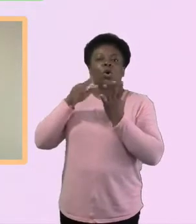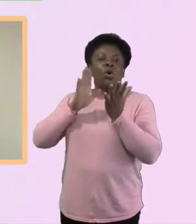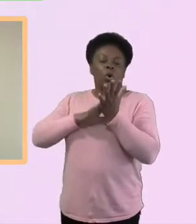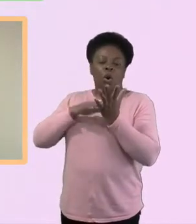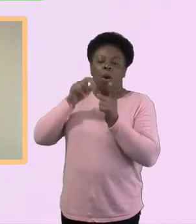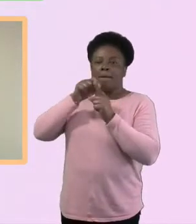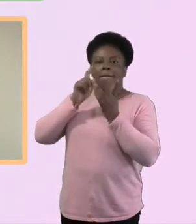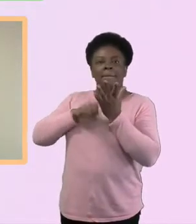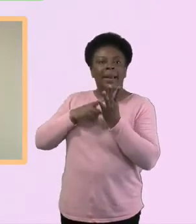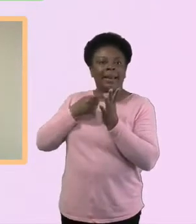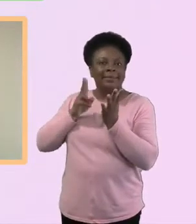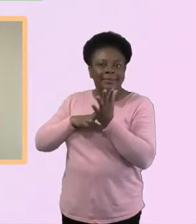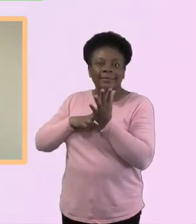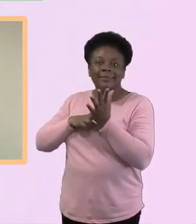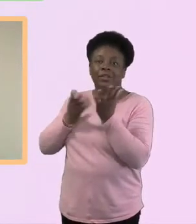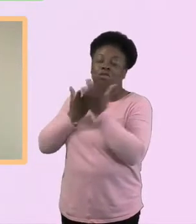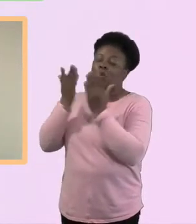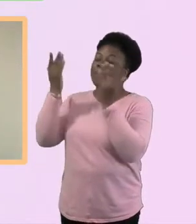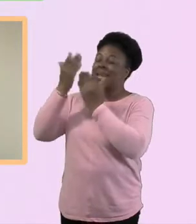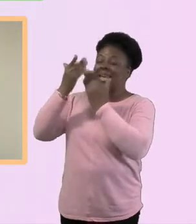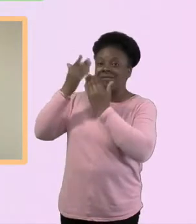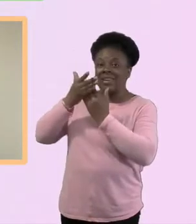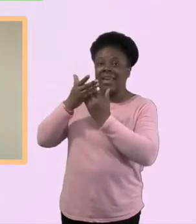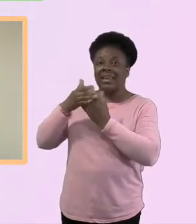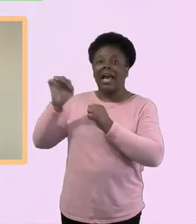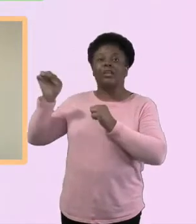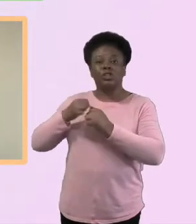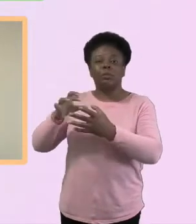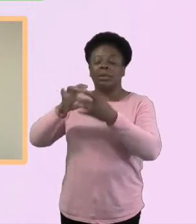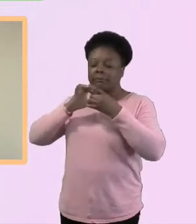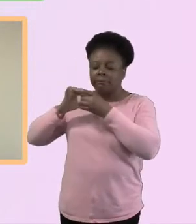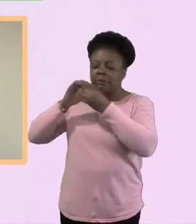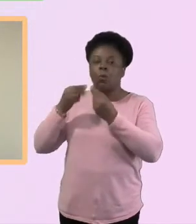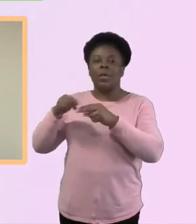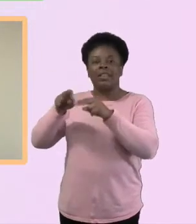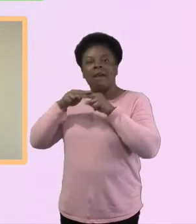real blessing in terms of the lessons of lockdown for us.